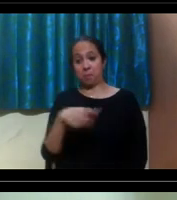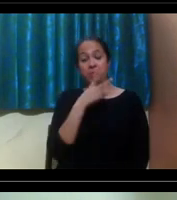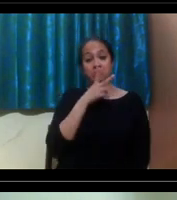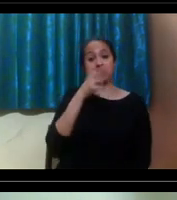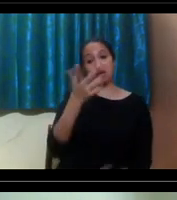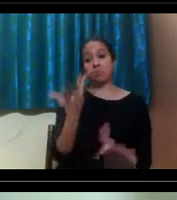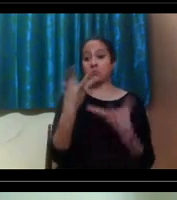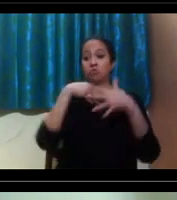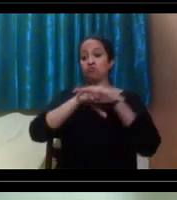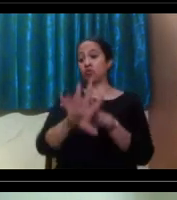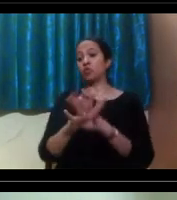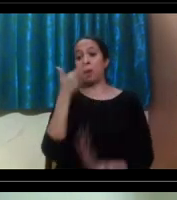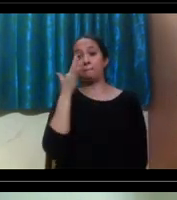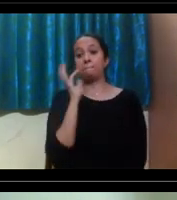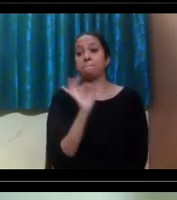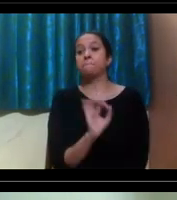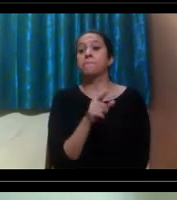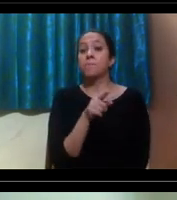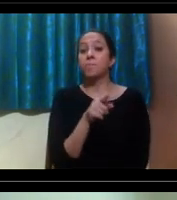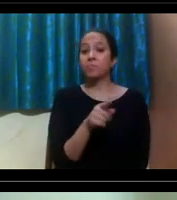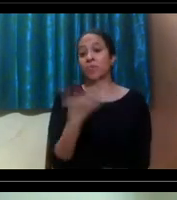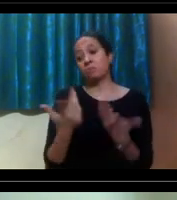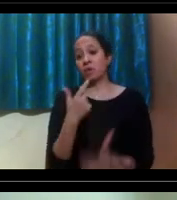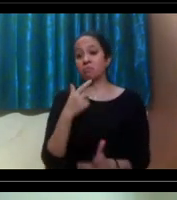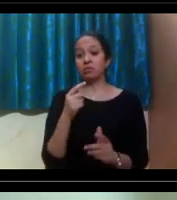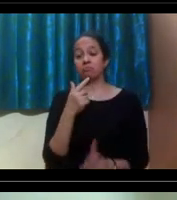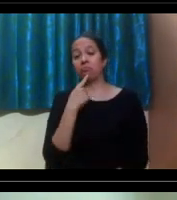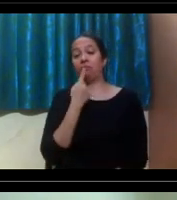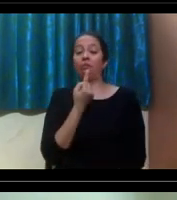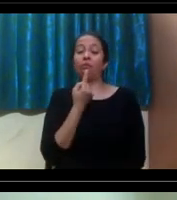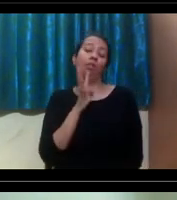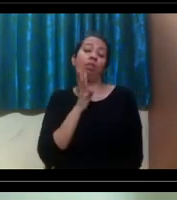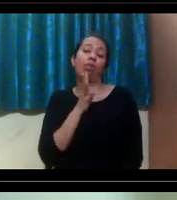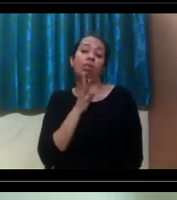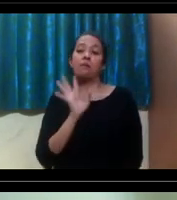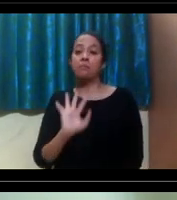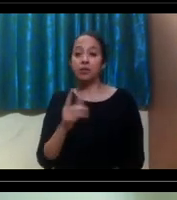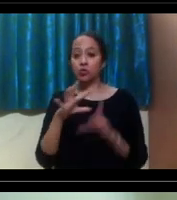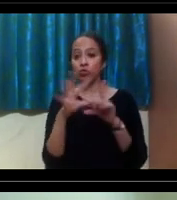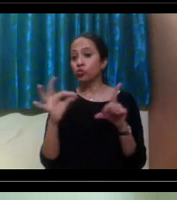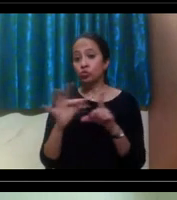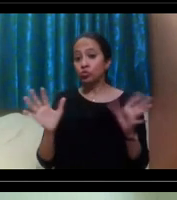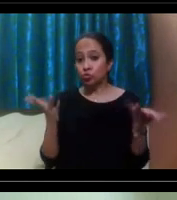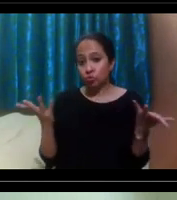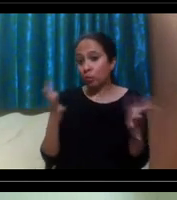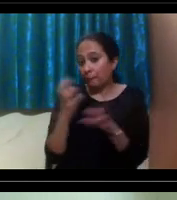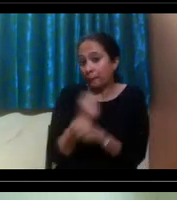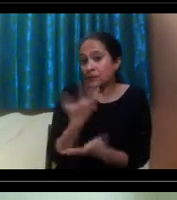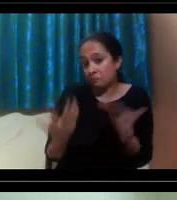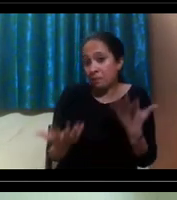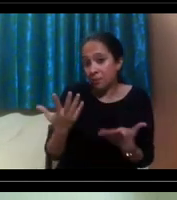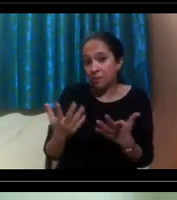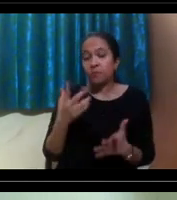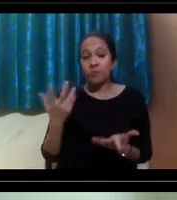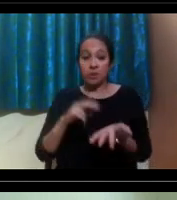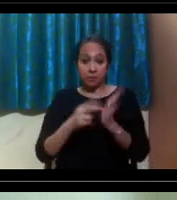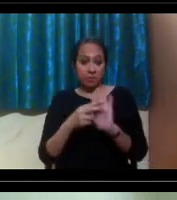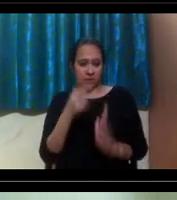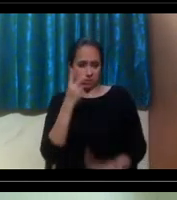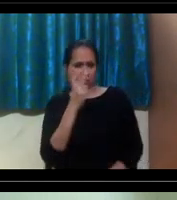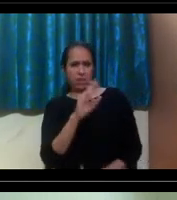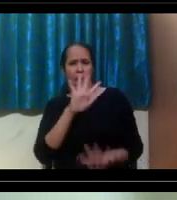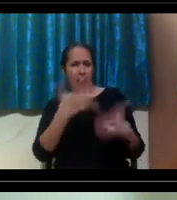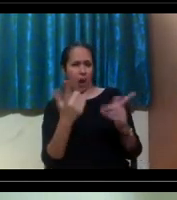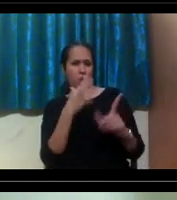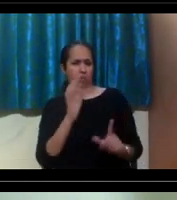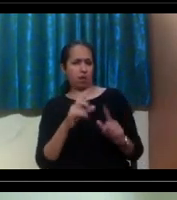is important, but maybe that's just words and they're not actually backing it up with action. And so you want to look for those universities that are actually backing it up with actions.